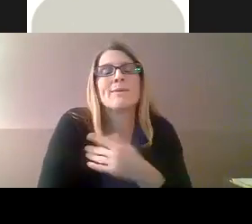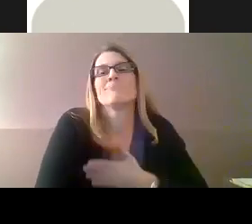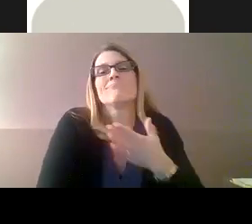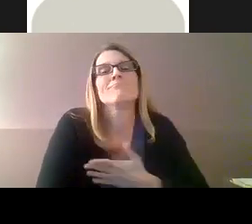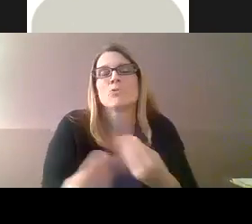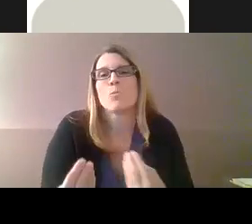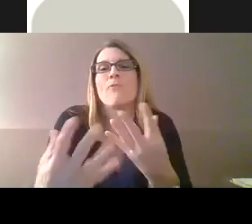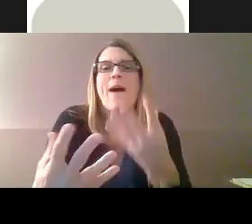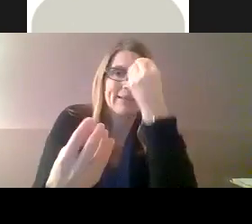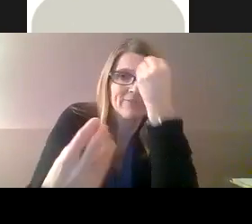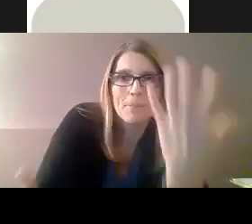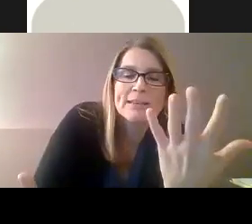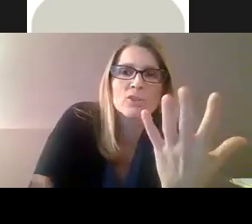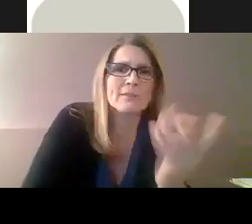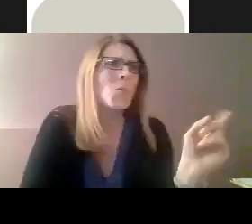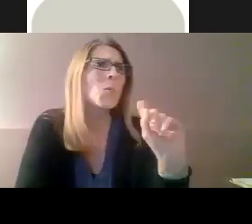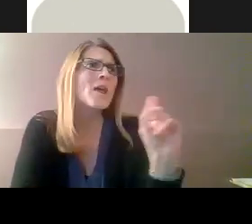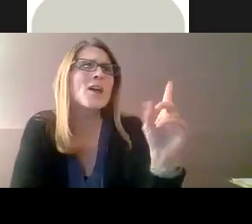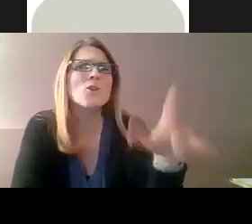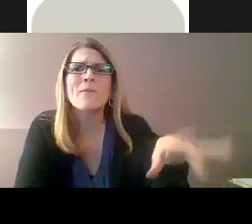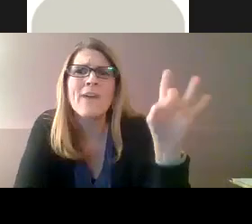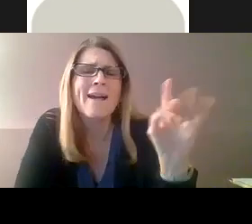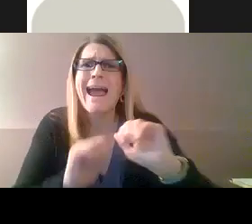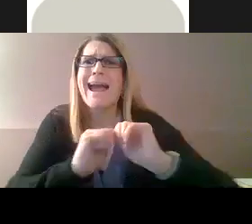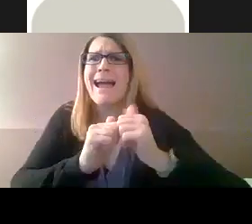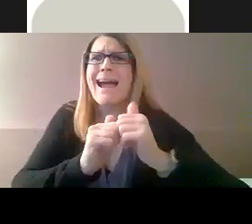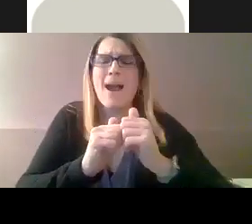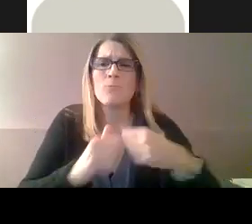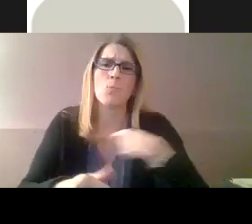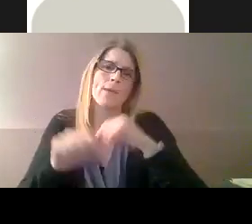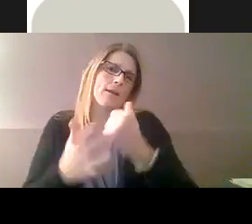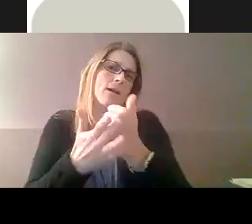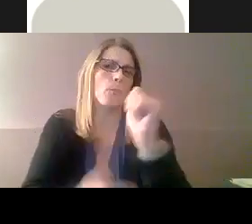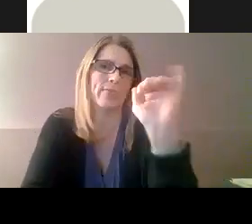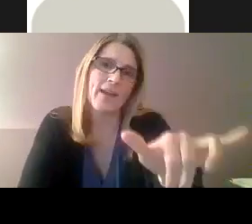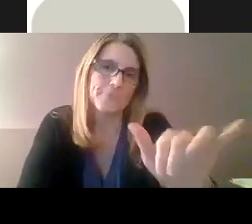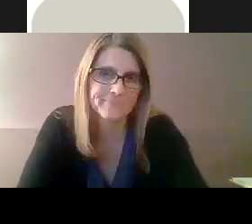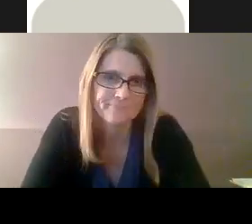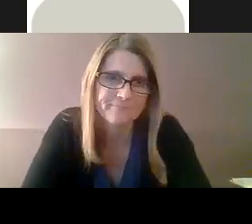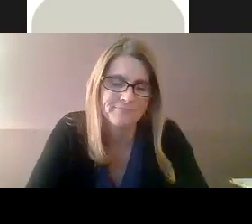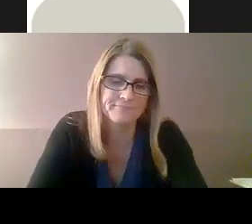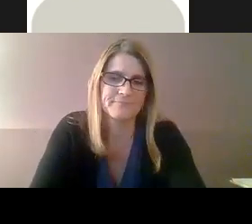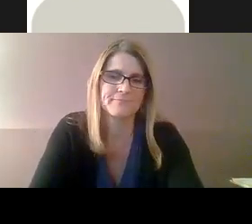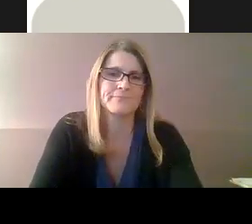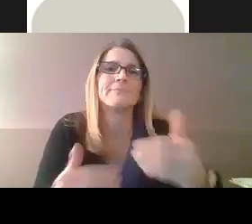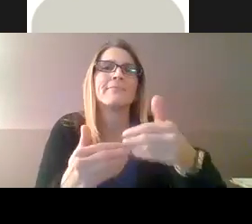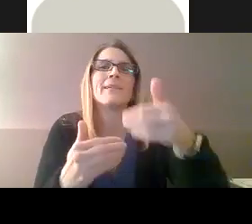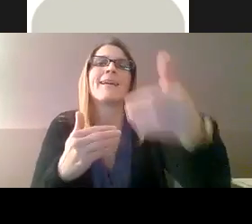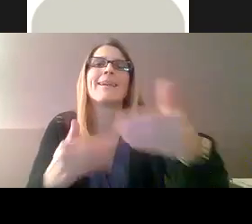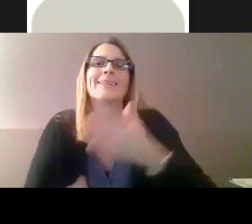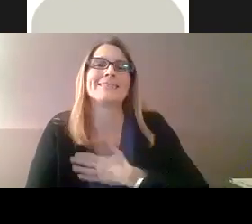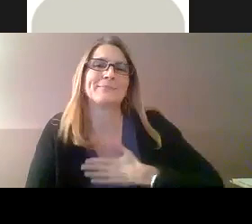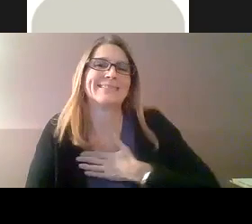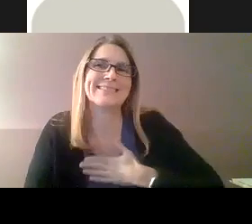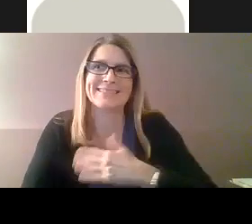any time and we can help you with that. We can provide information, you know, where you can find interpreters located near you and we can help